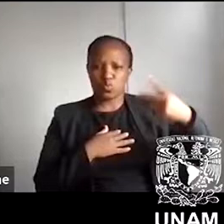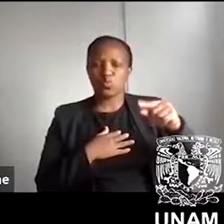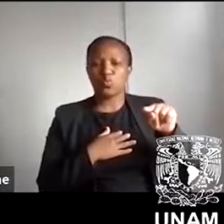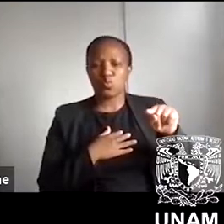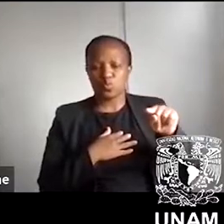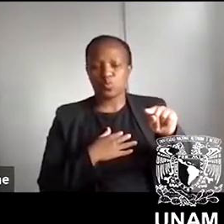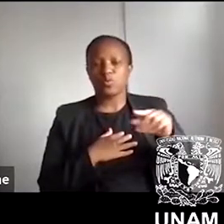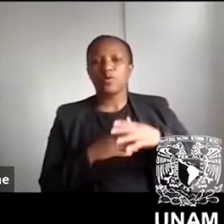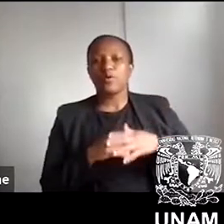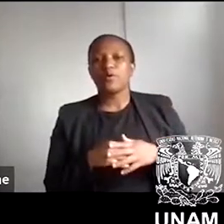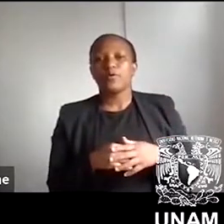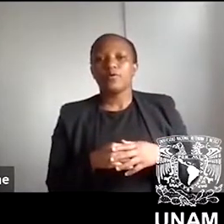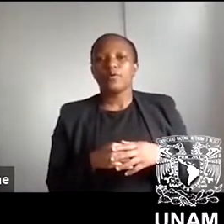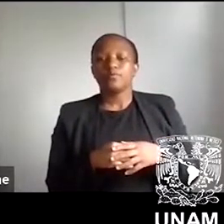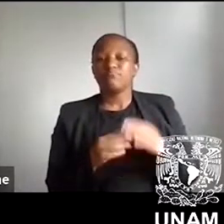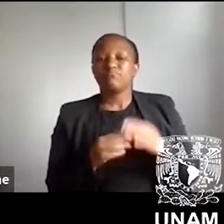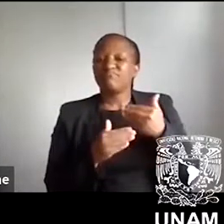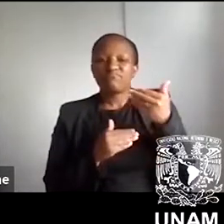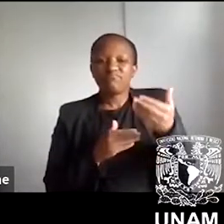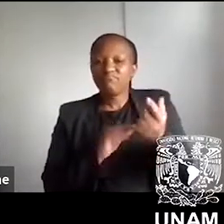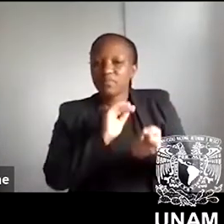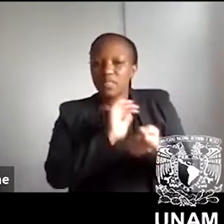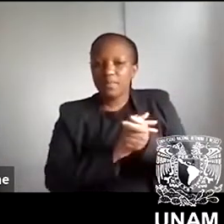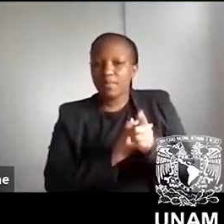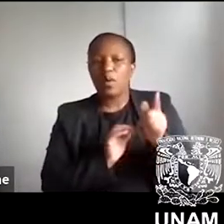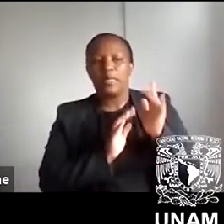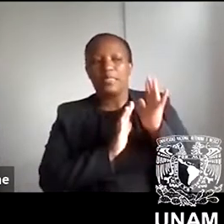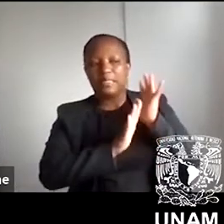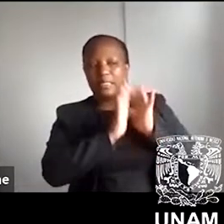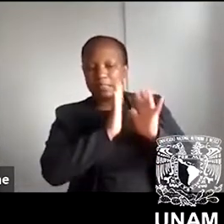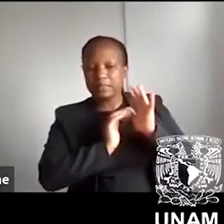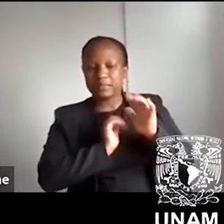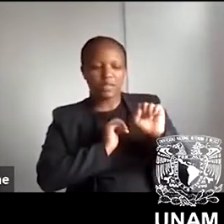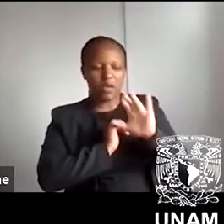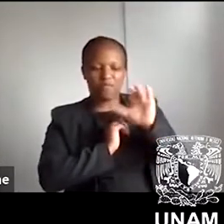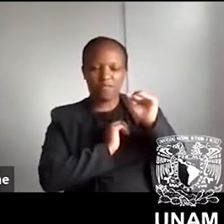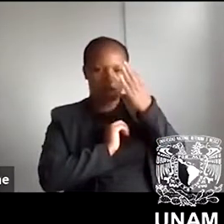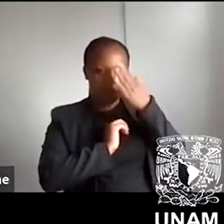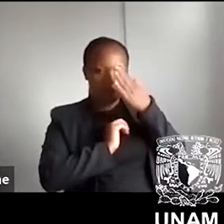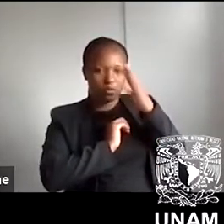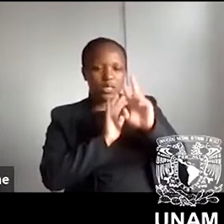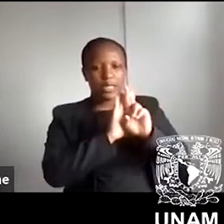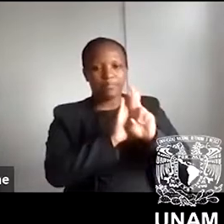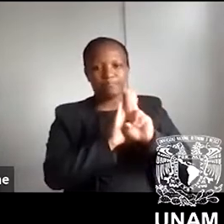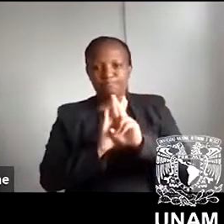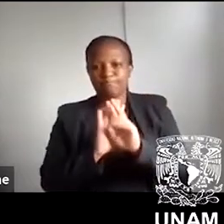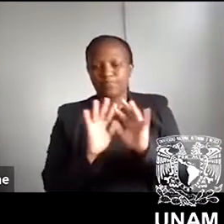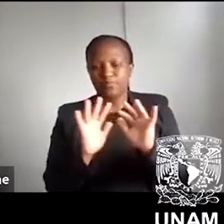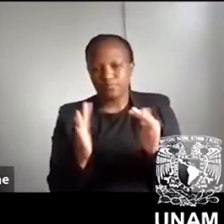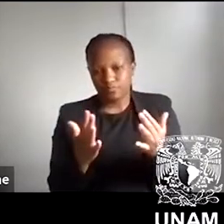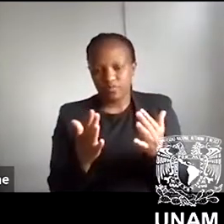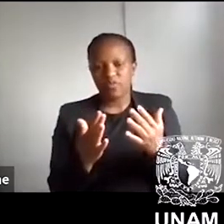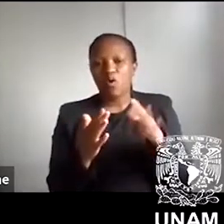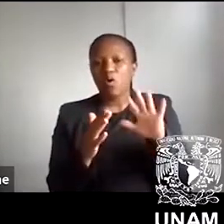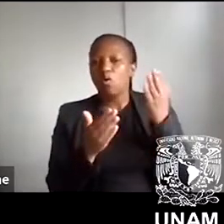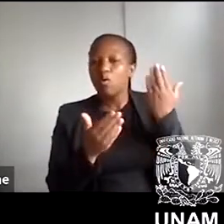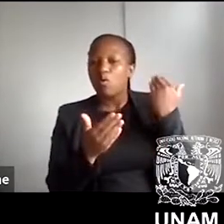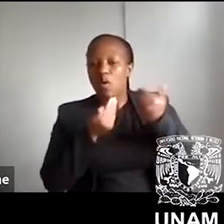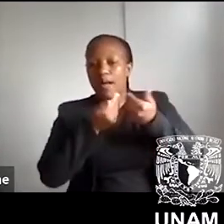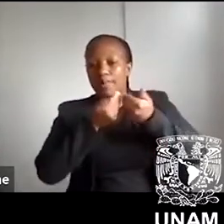post-World War II alternate histories, South Africa's attitudes and representations of apartheid